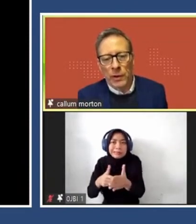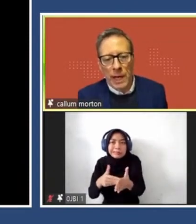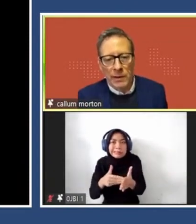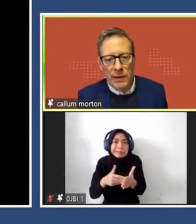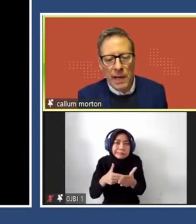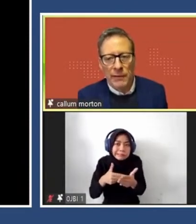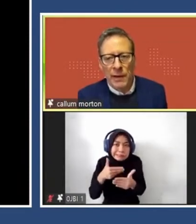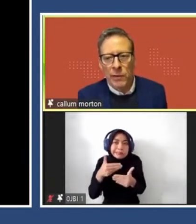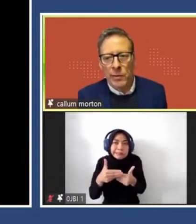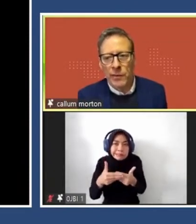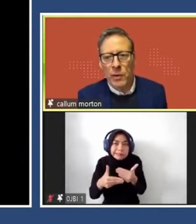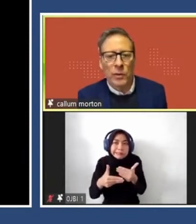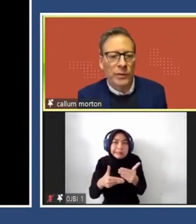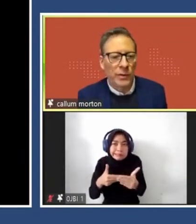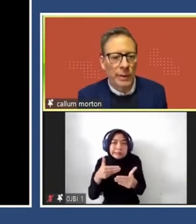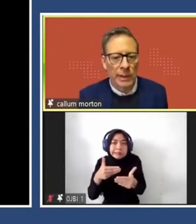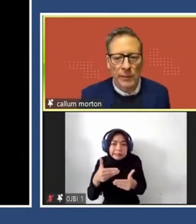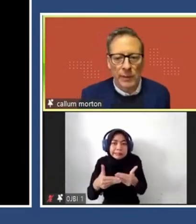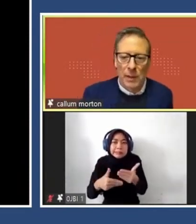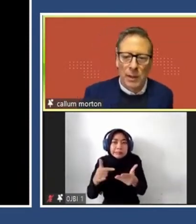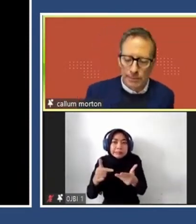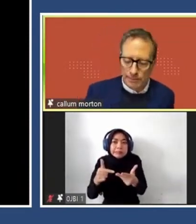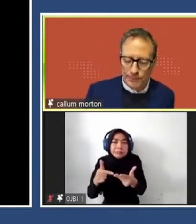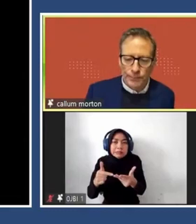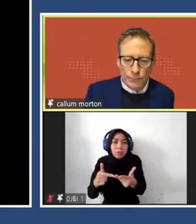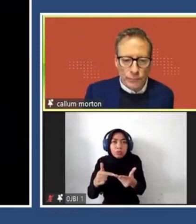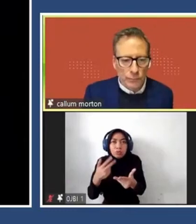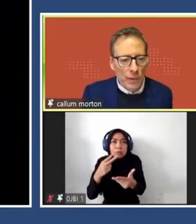actors have a form of so-called disability.